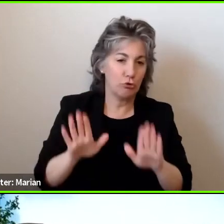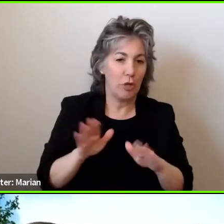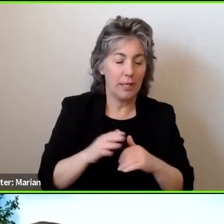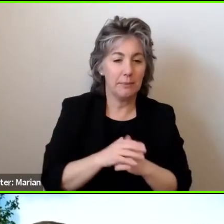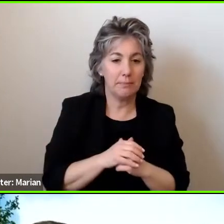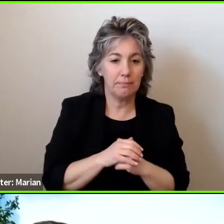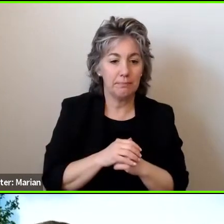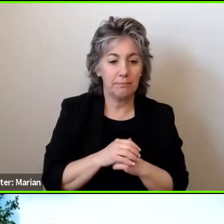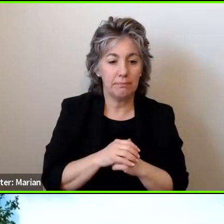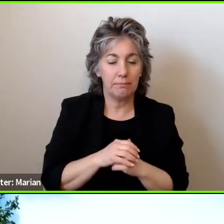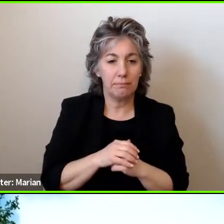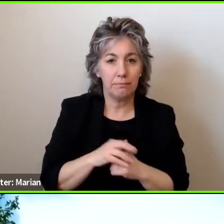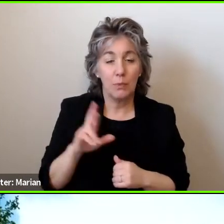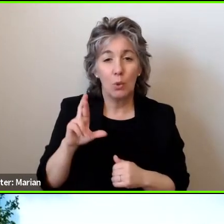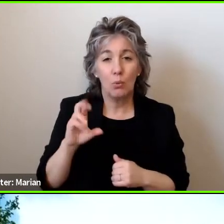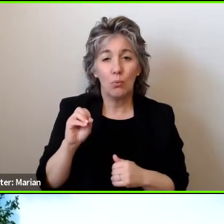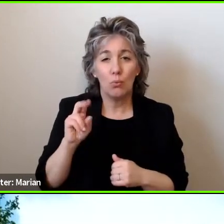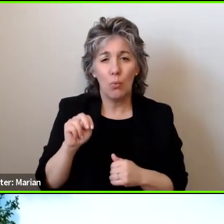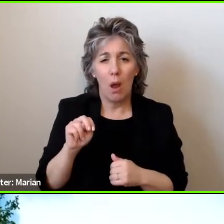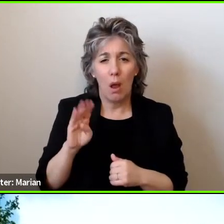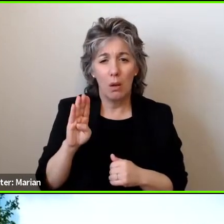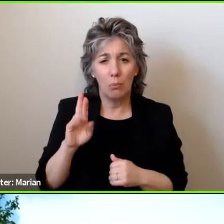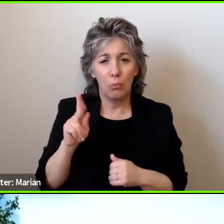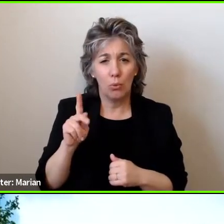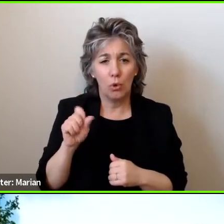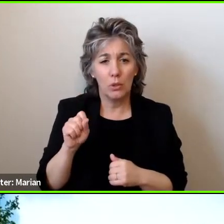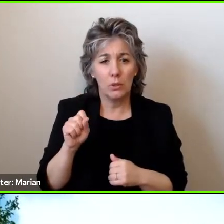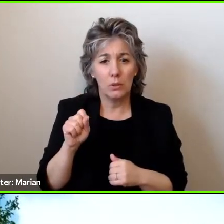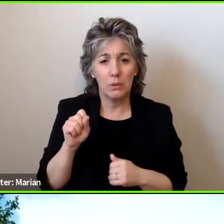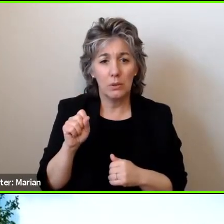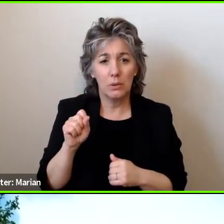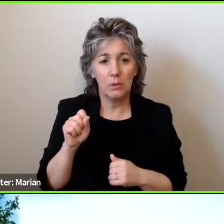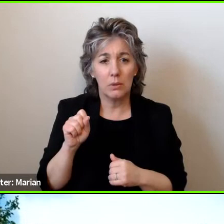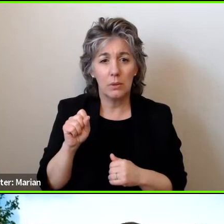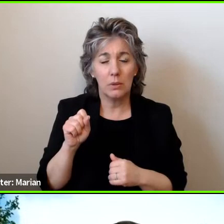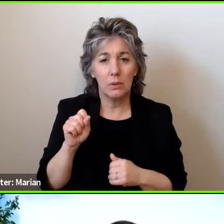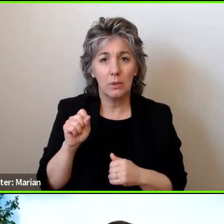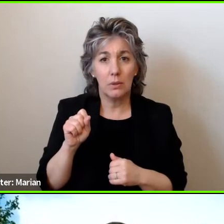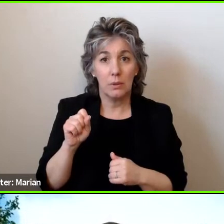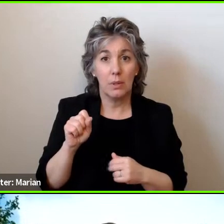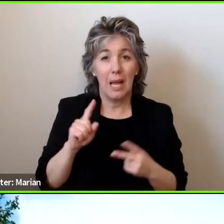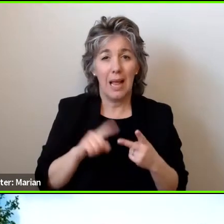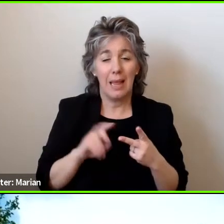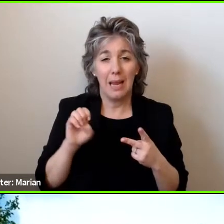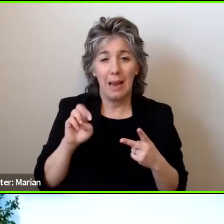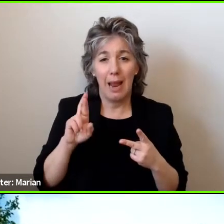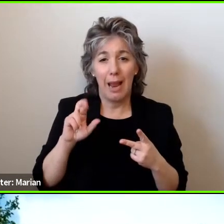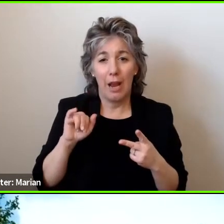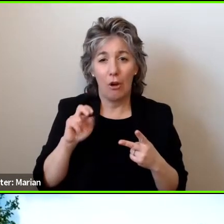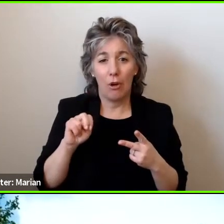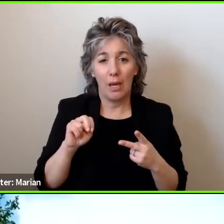question comes from Ron Brooks. And after Ron Brooks would be Eric Dibner. Ron Brooks, are you able to unmute?